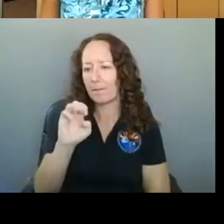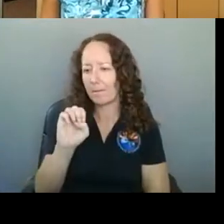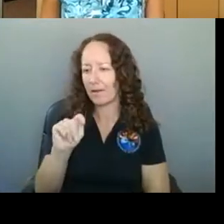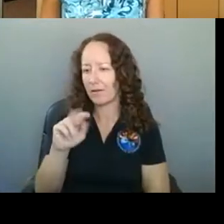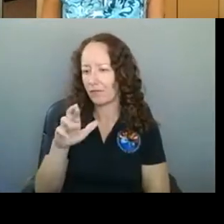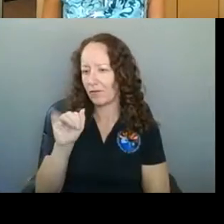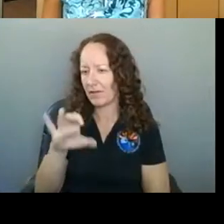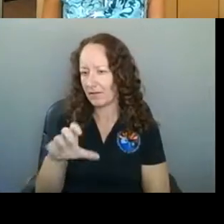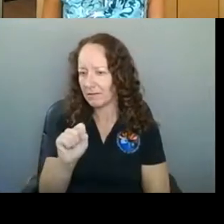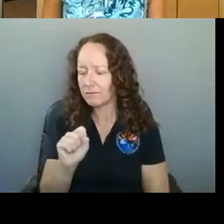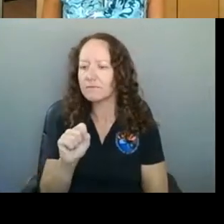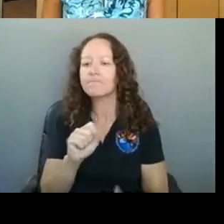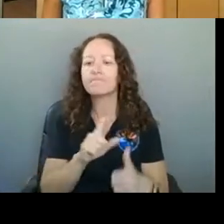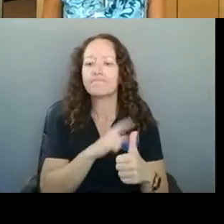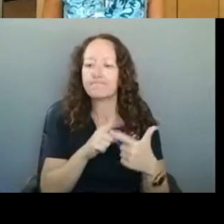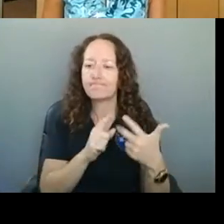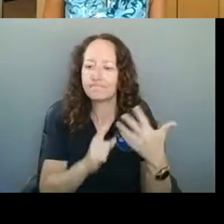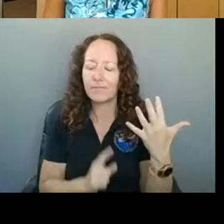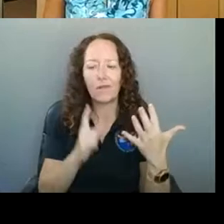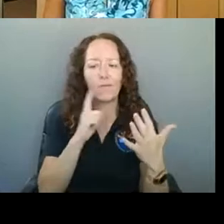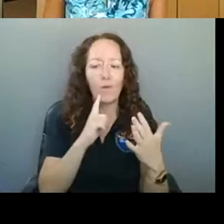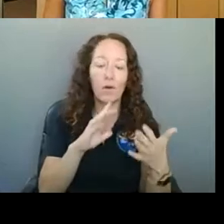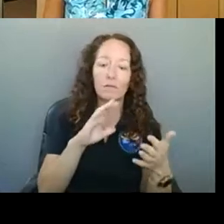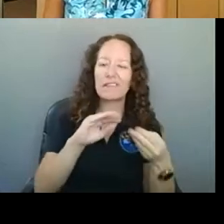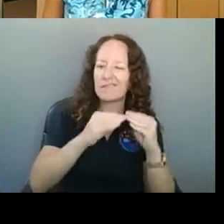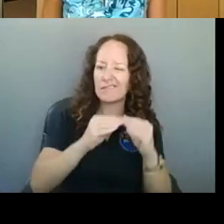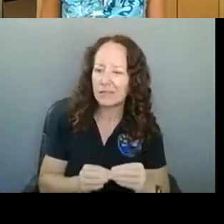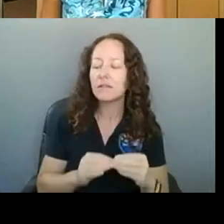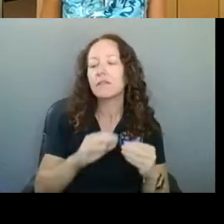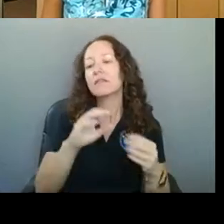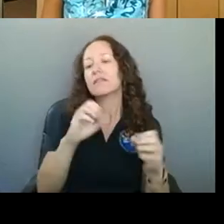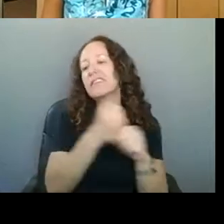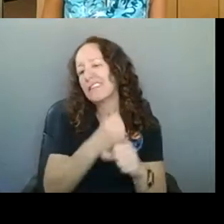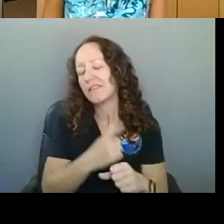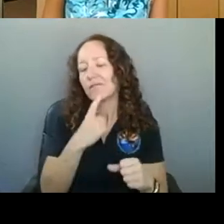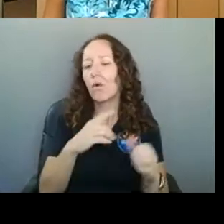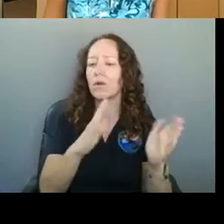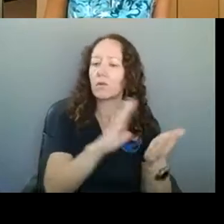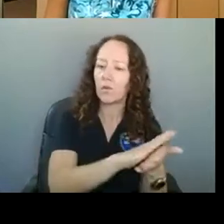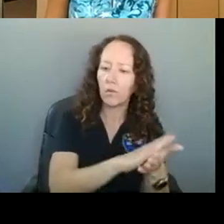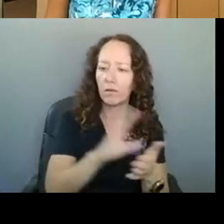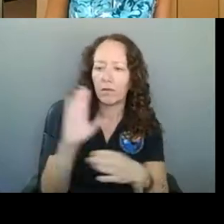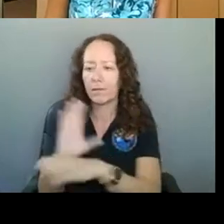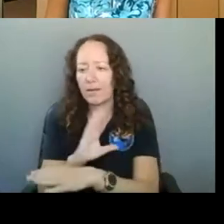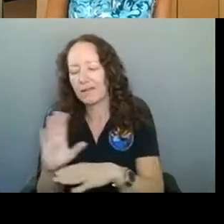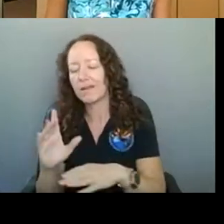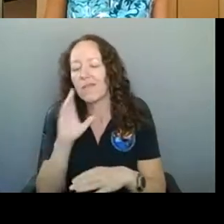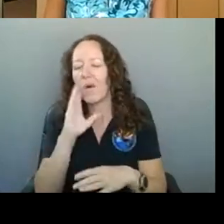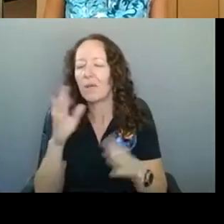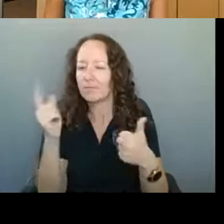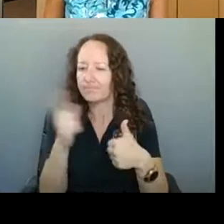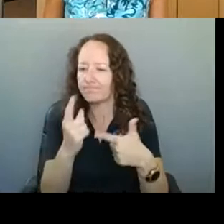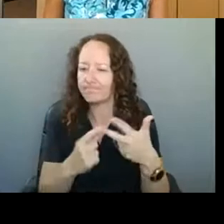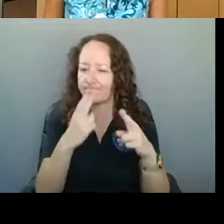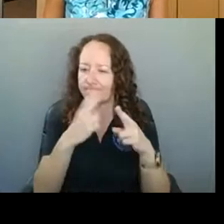so it's important to understand these metrics and I'm kind of going to go through those metrics, explain them to you, but also explain where we